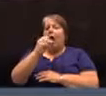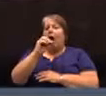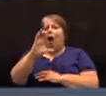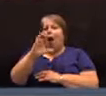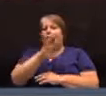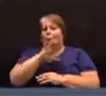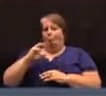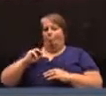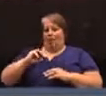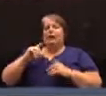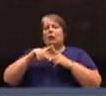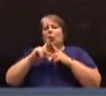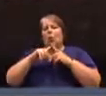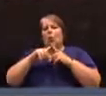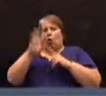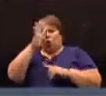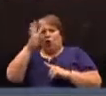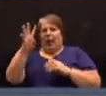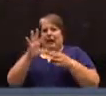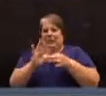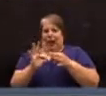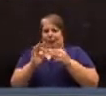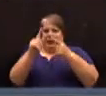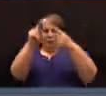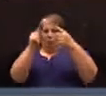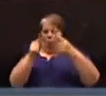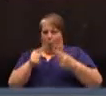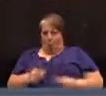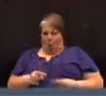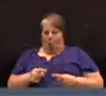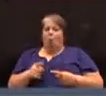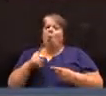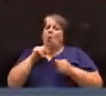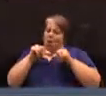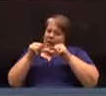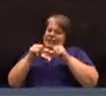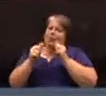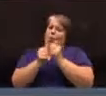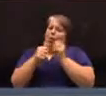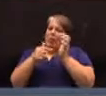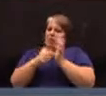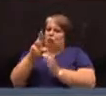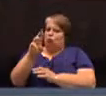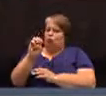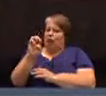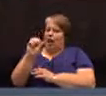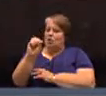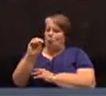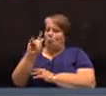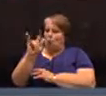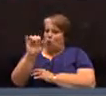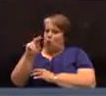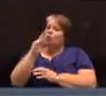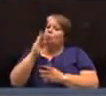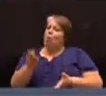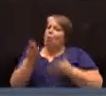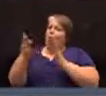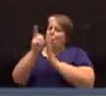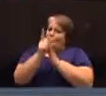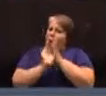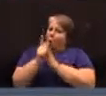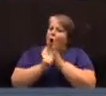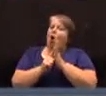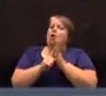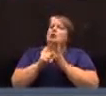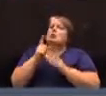create a statement of goals for the commission consistent with this resolution and shall propose bylaws in